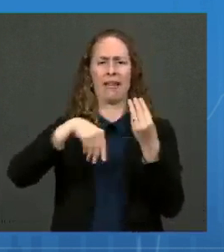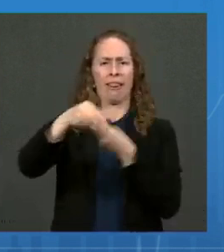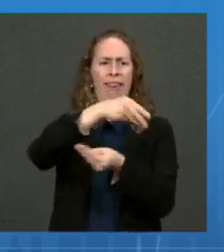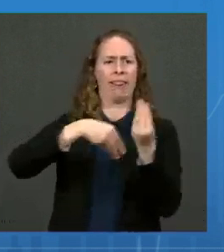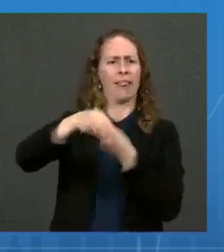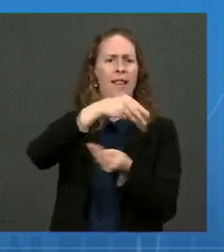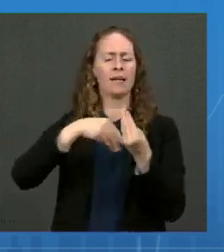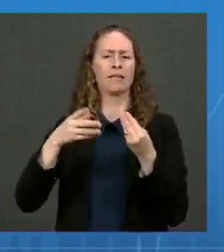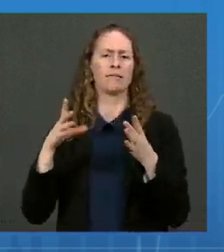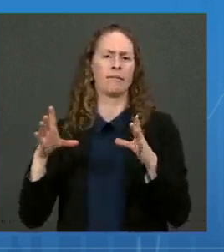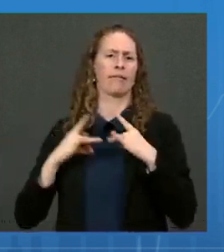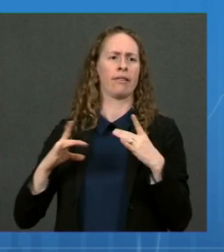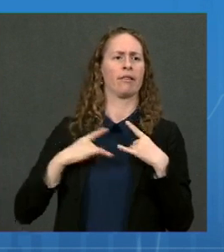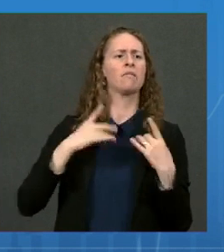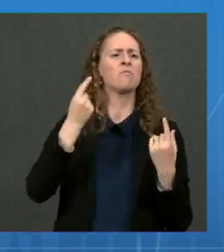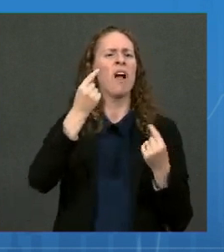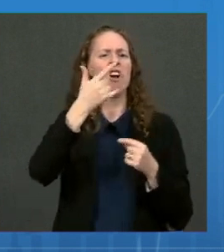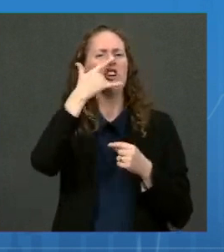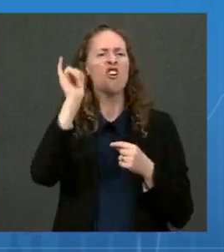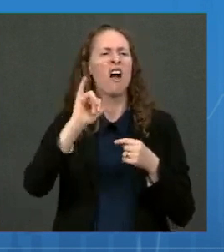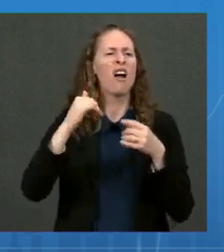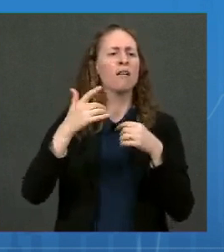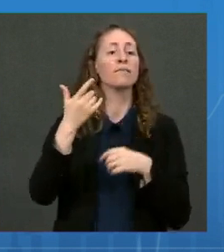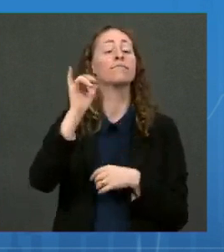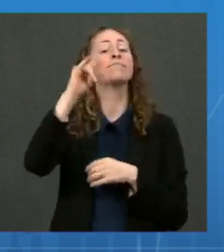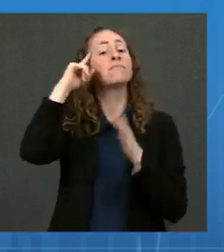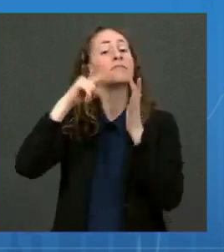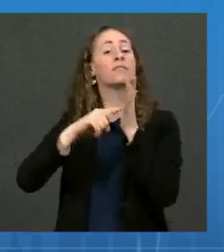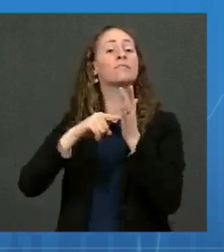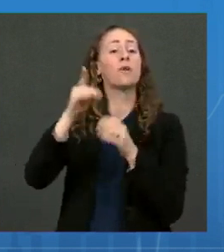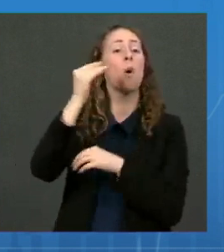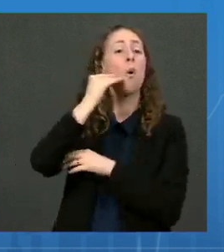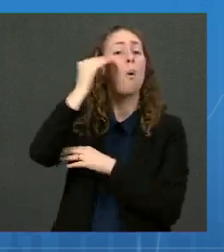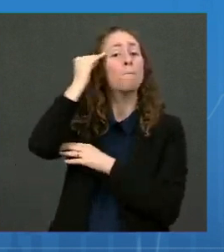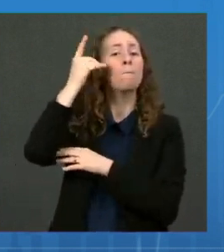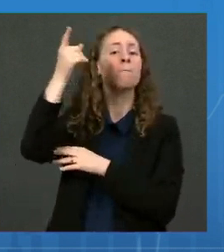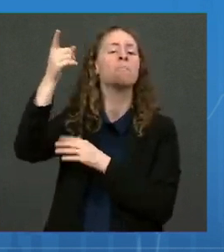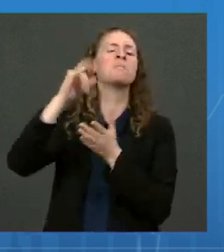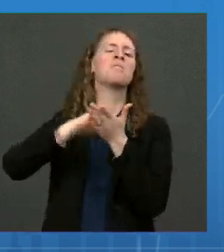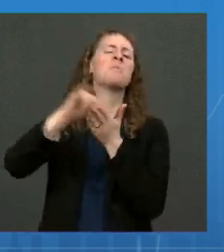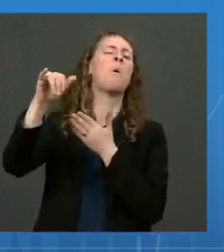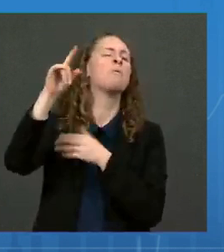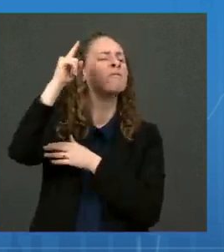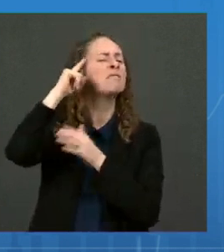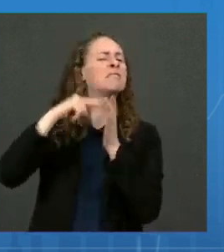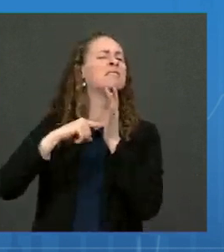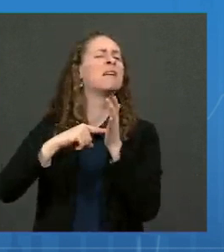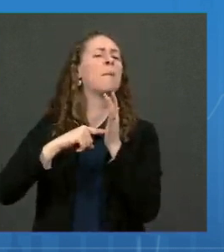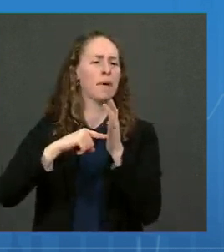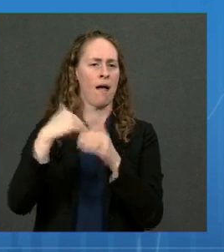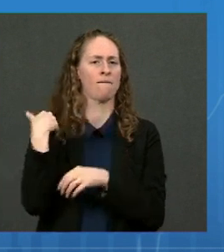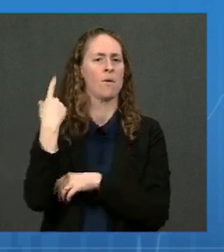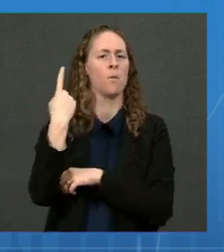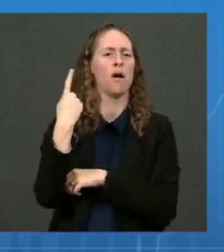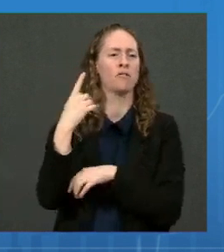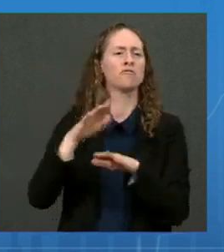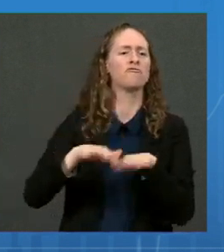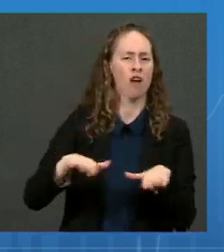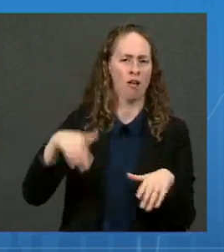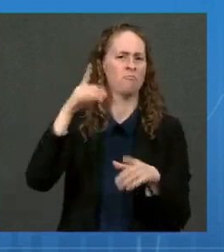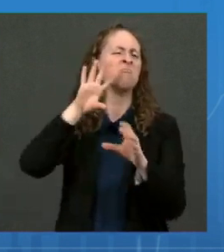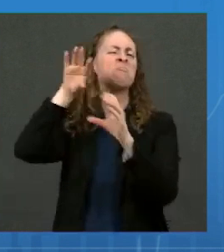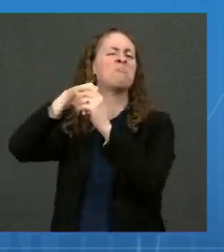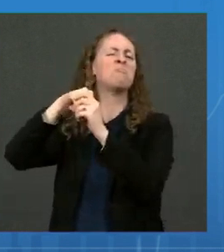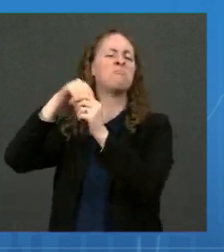Households with at least one child in New York City and multiple counties in Utah were included in the analysis. In the study,